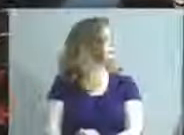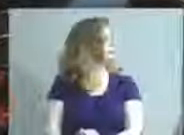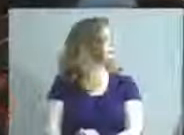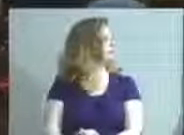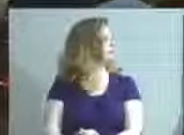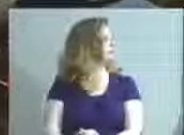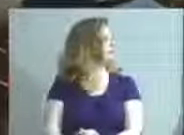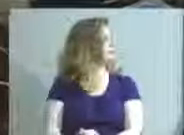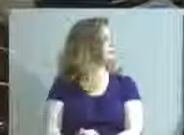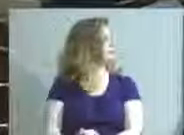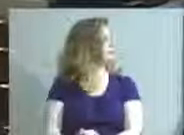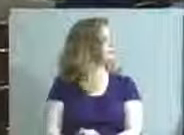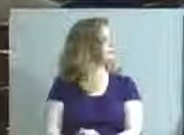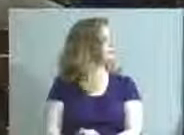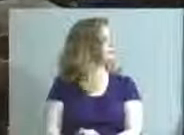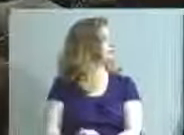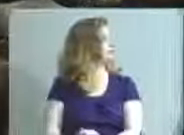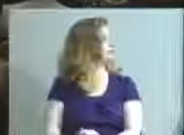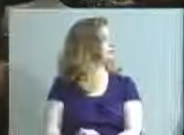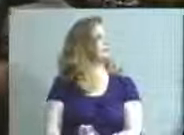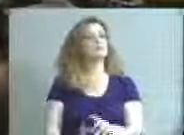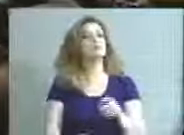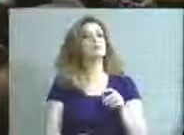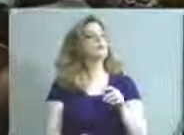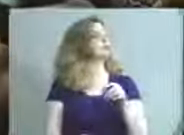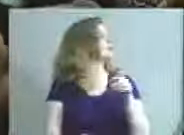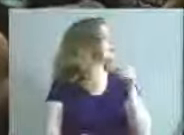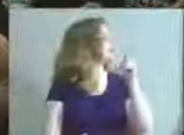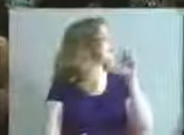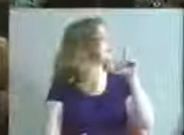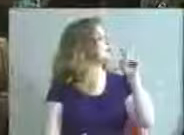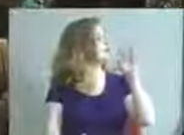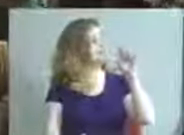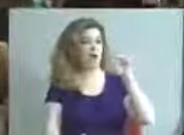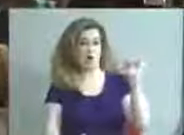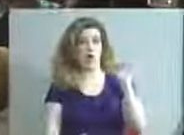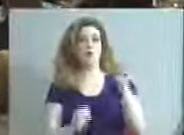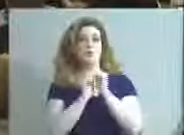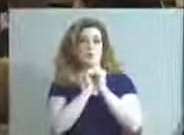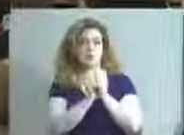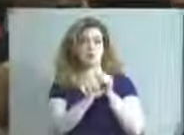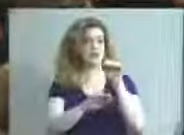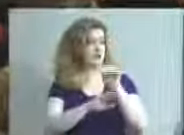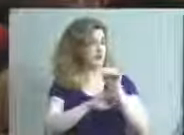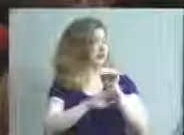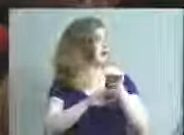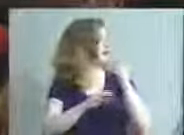her family is also here with her tonight would you please stand and be recognized